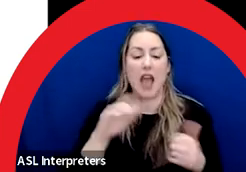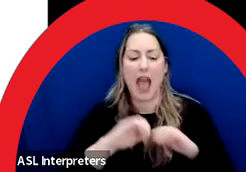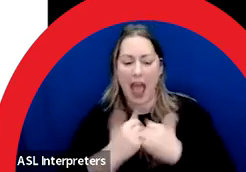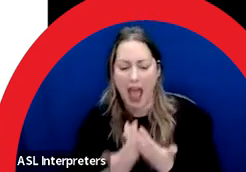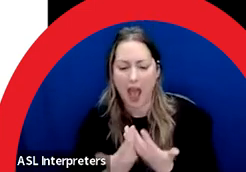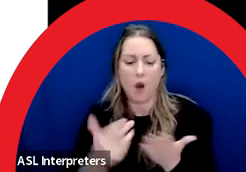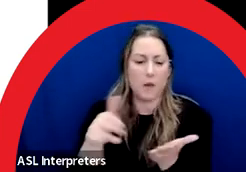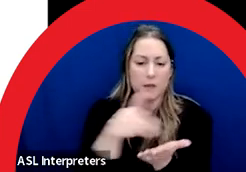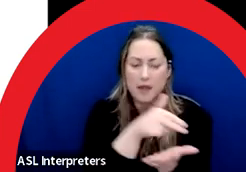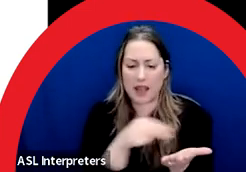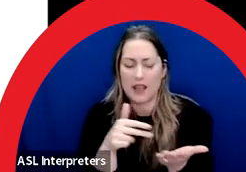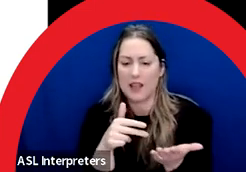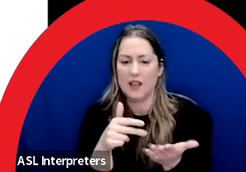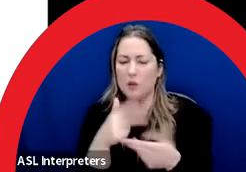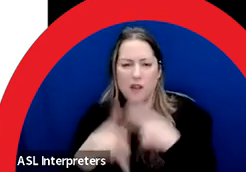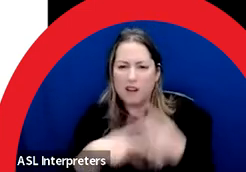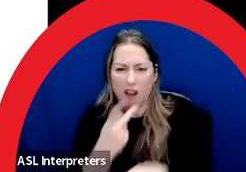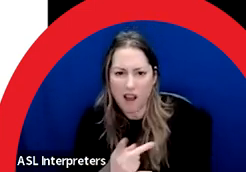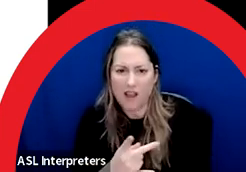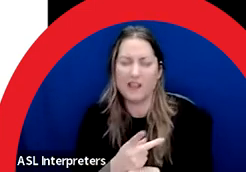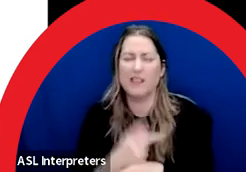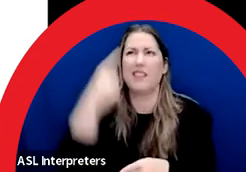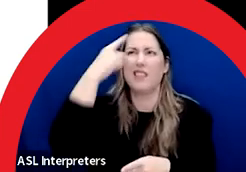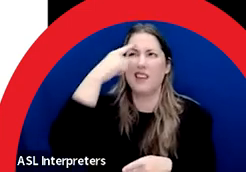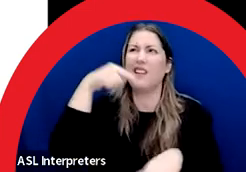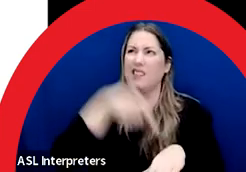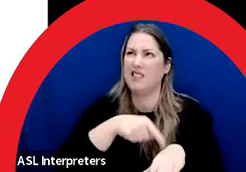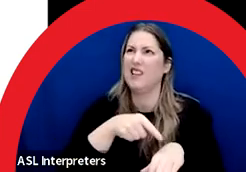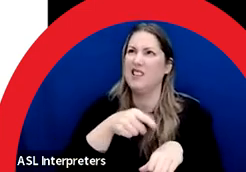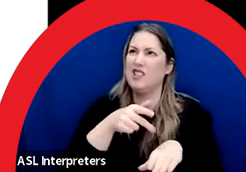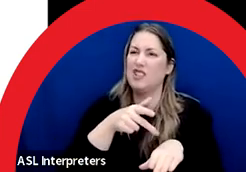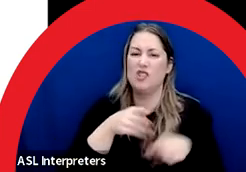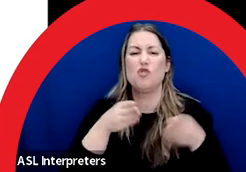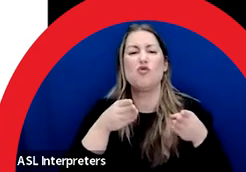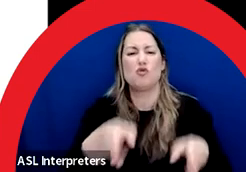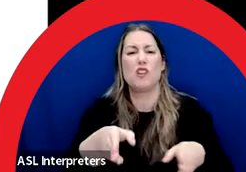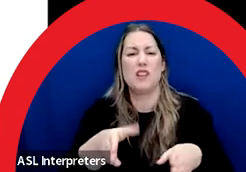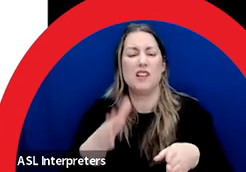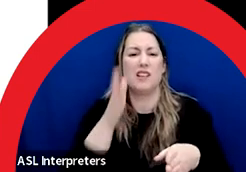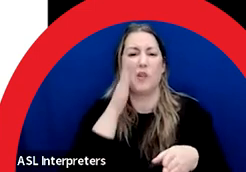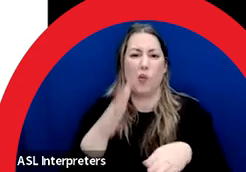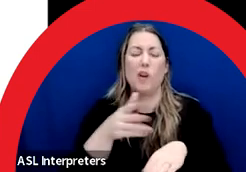While considering wear and tear. And of course, safety.